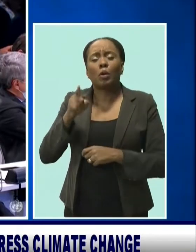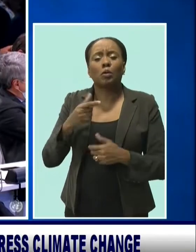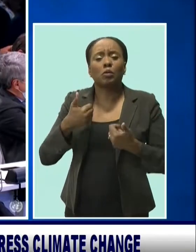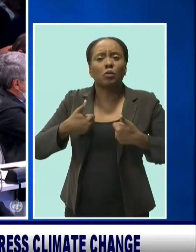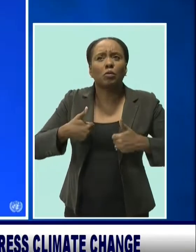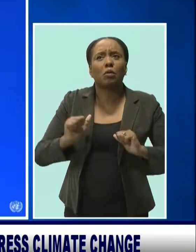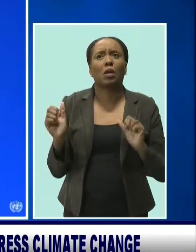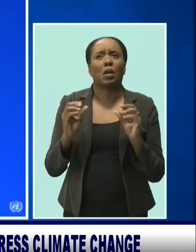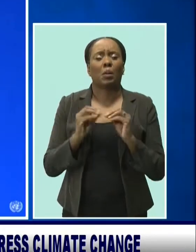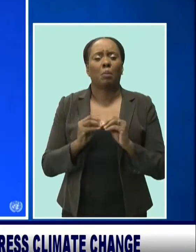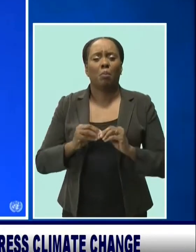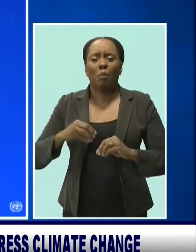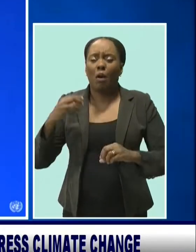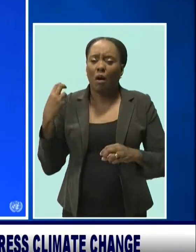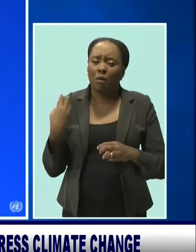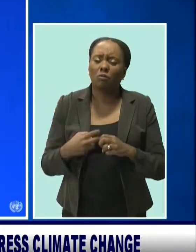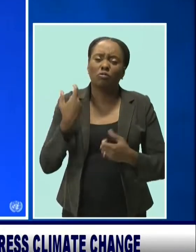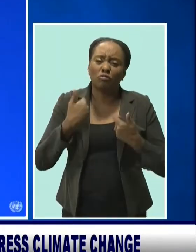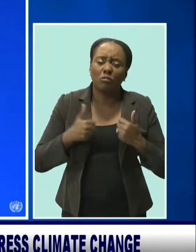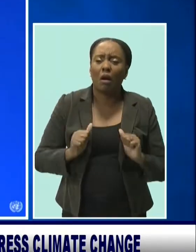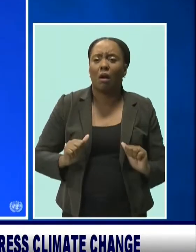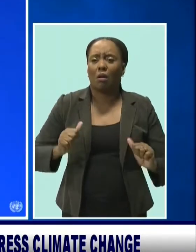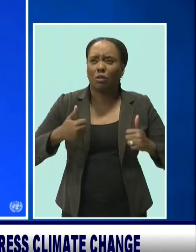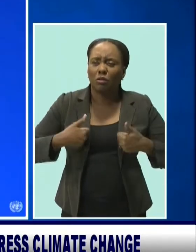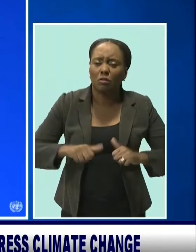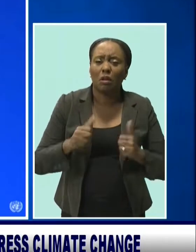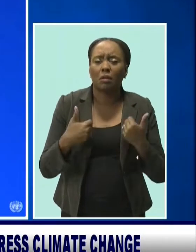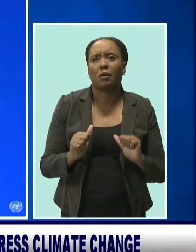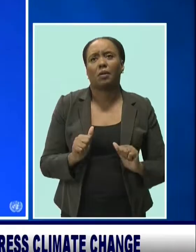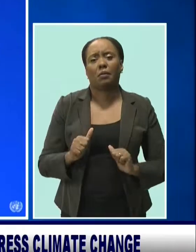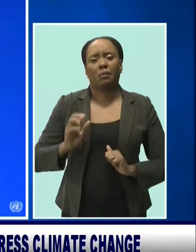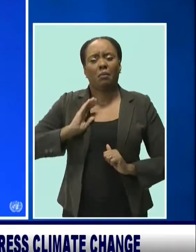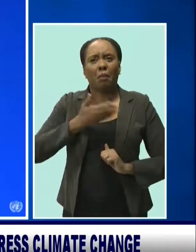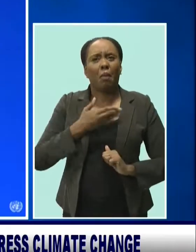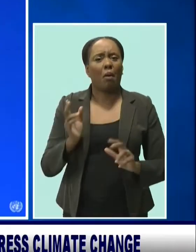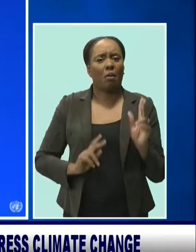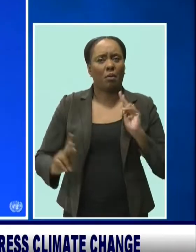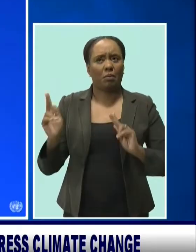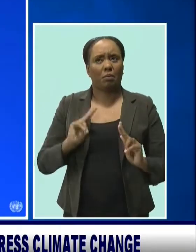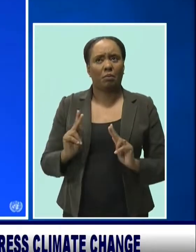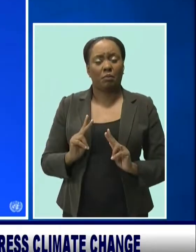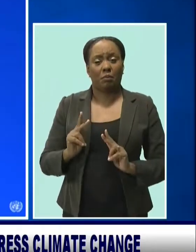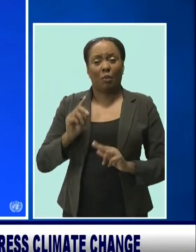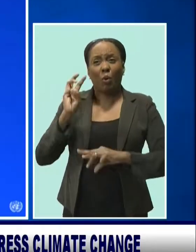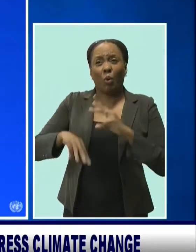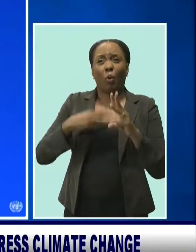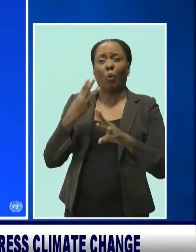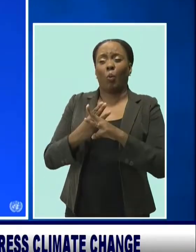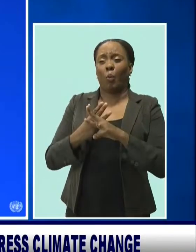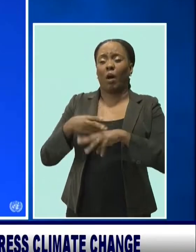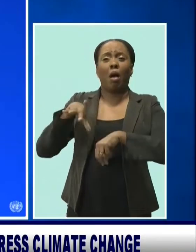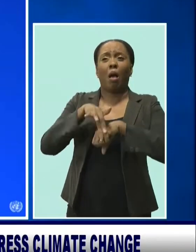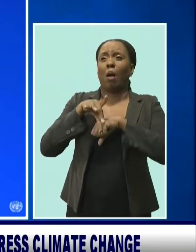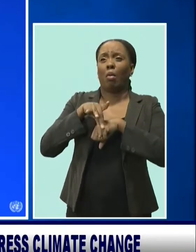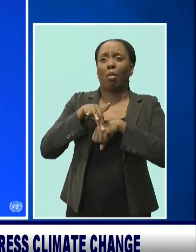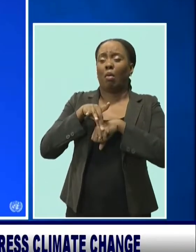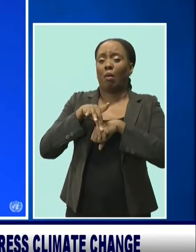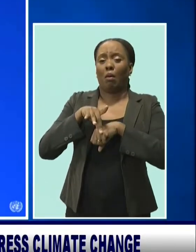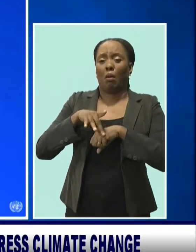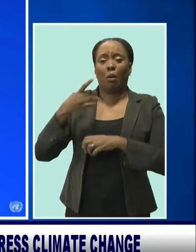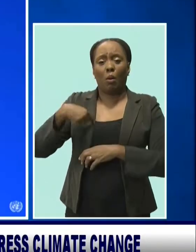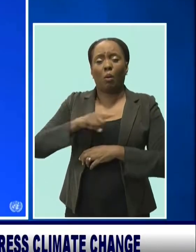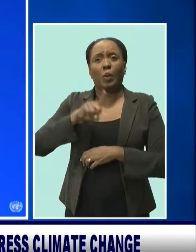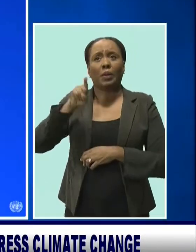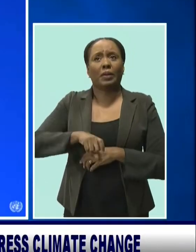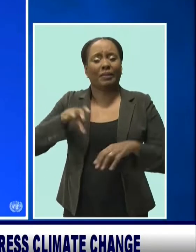Because our people, the climate army, the world, the planet, needs our